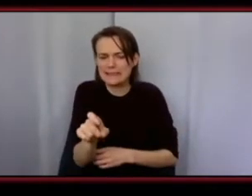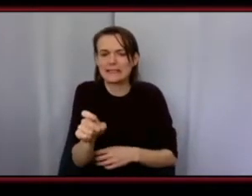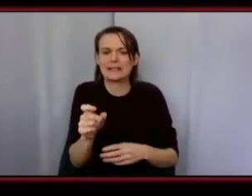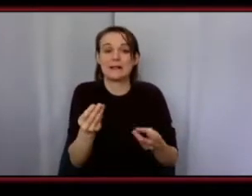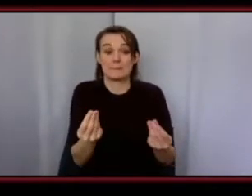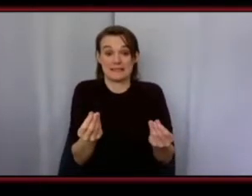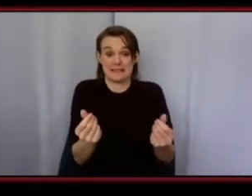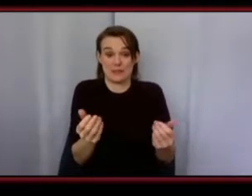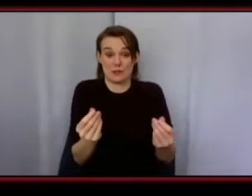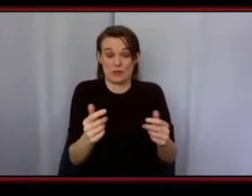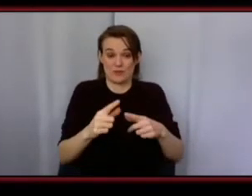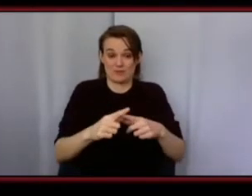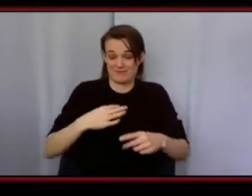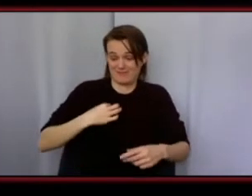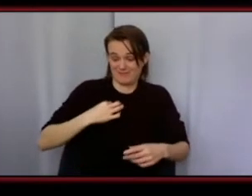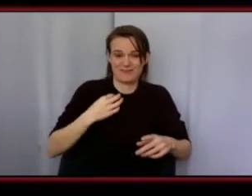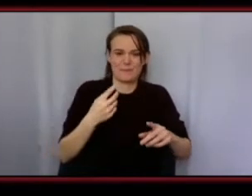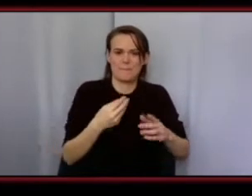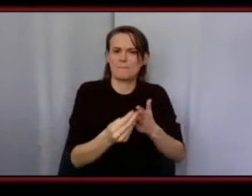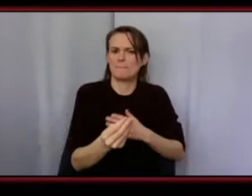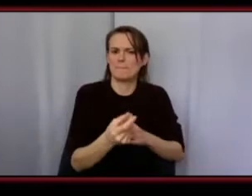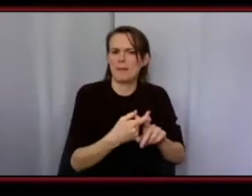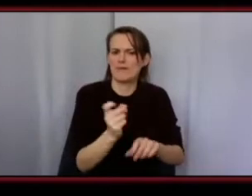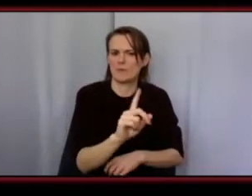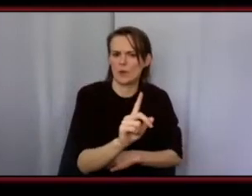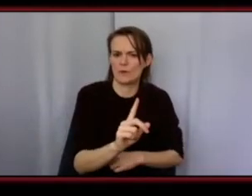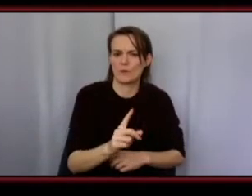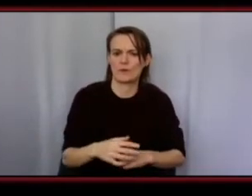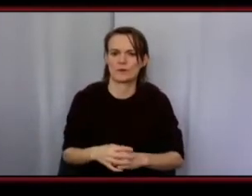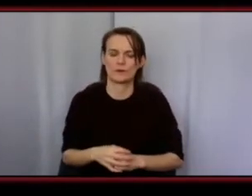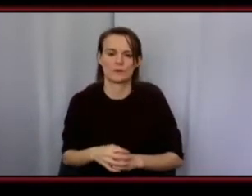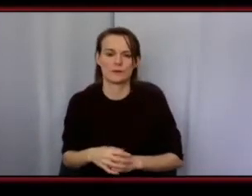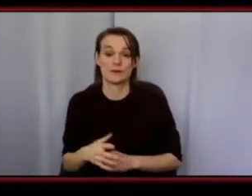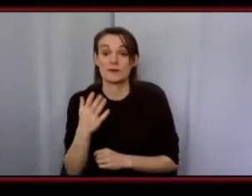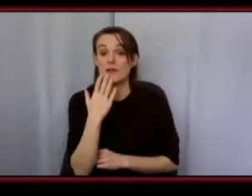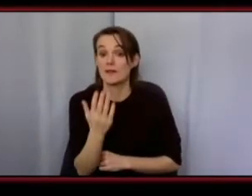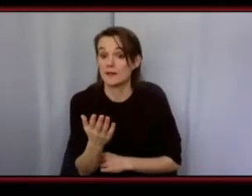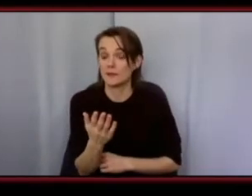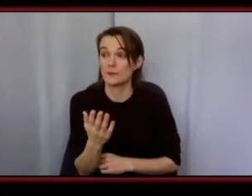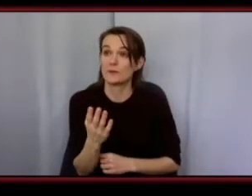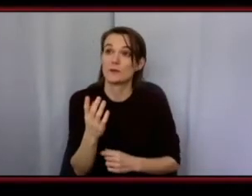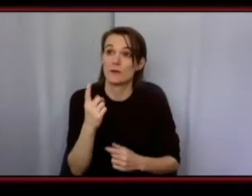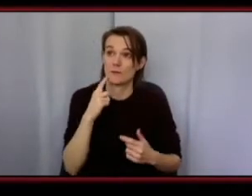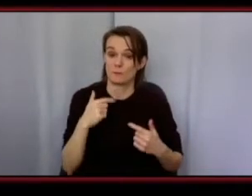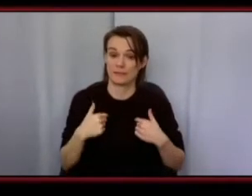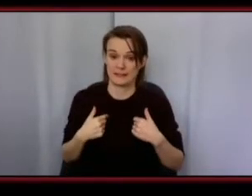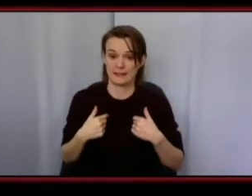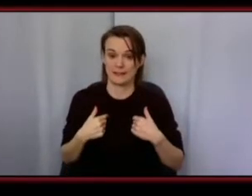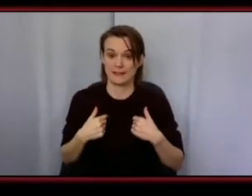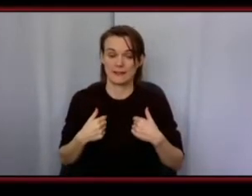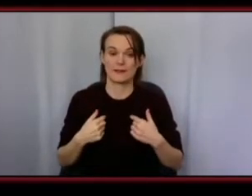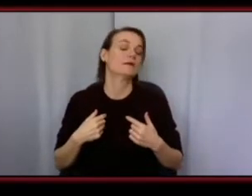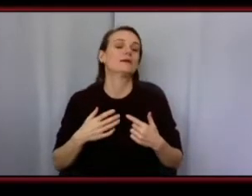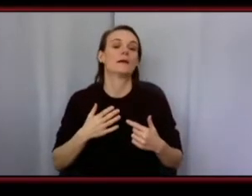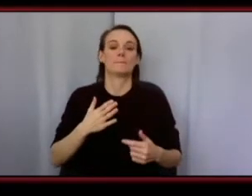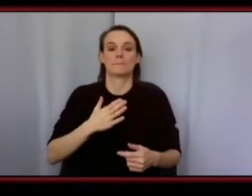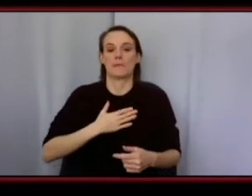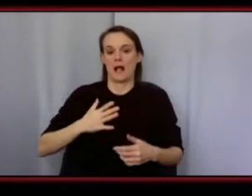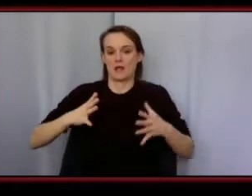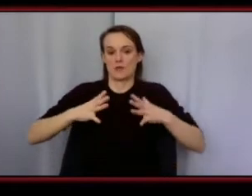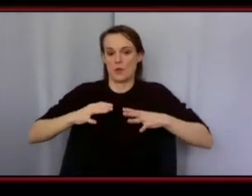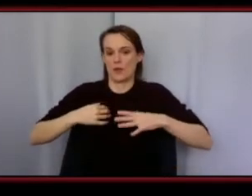um thank you for the question so for me um i don't print my own stuff